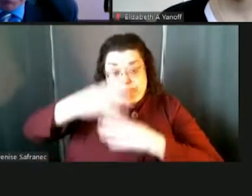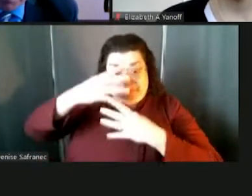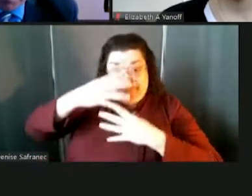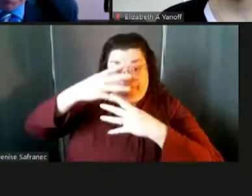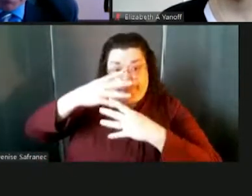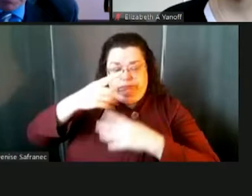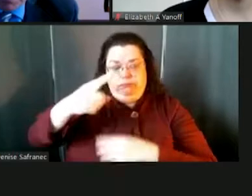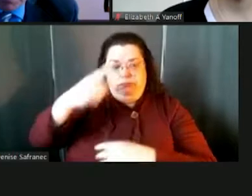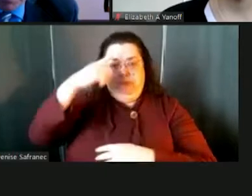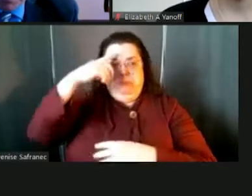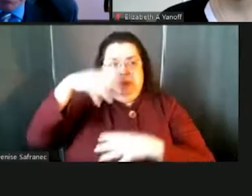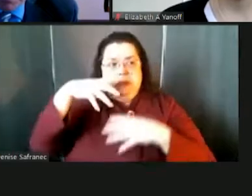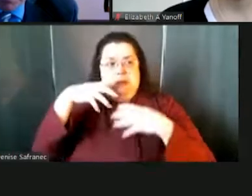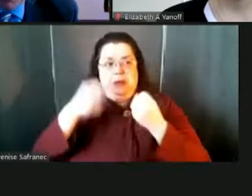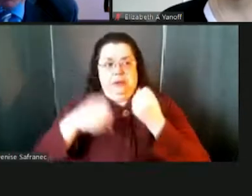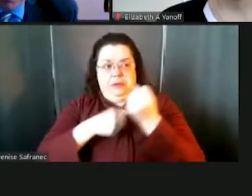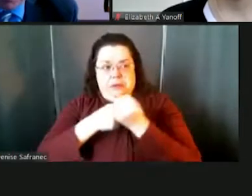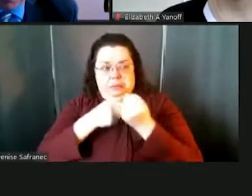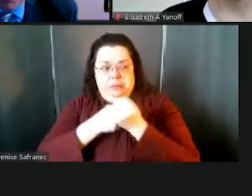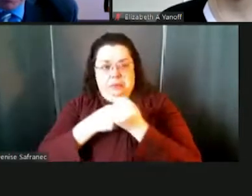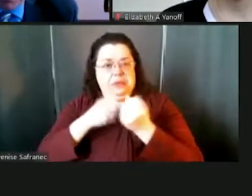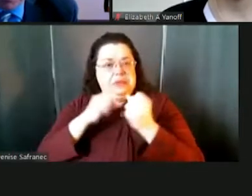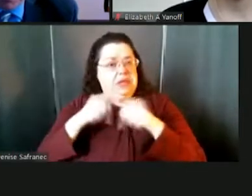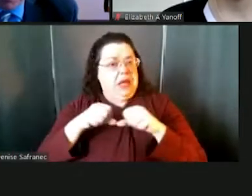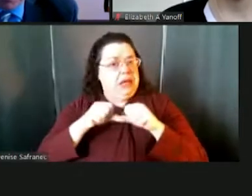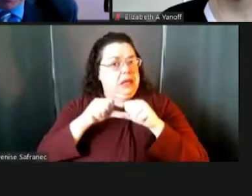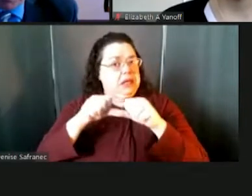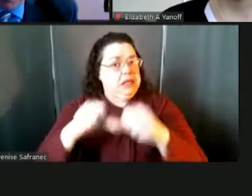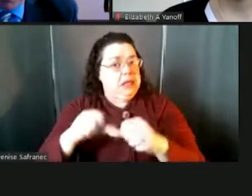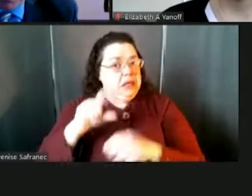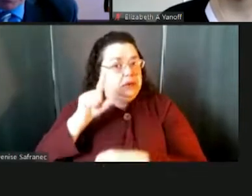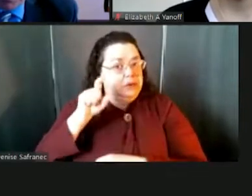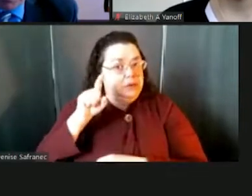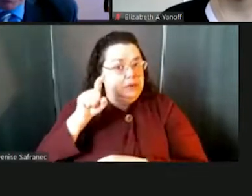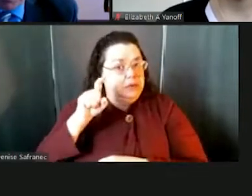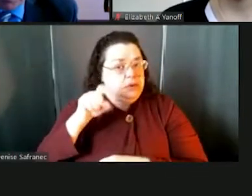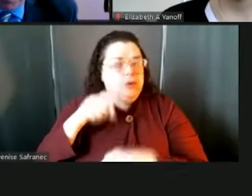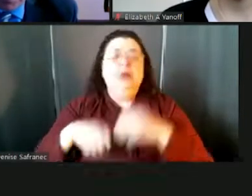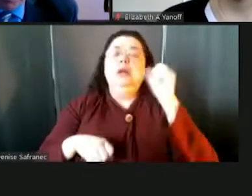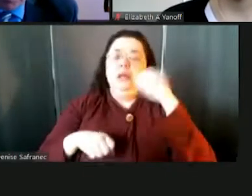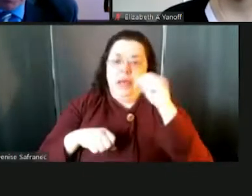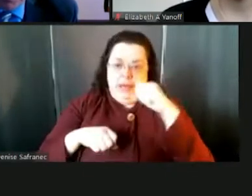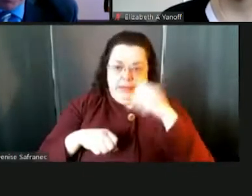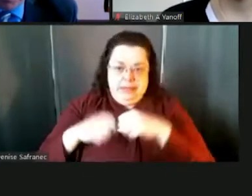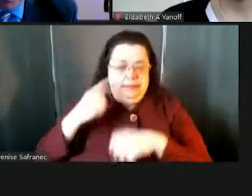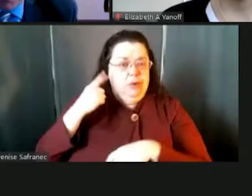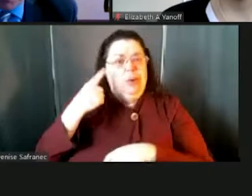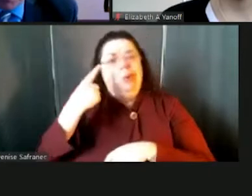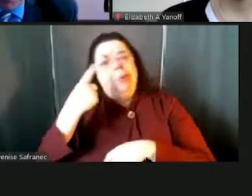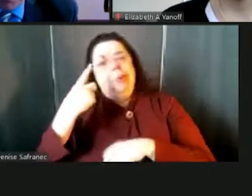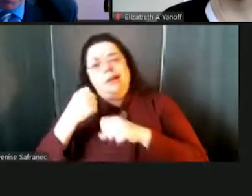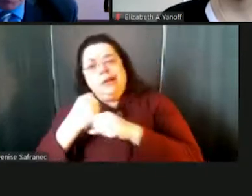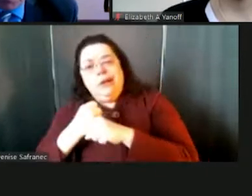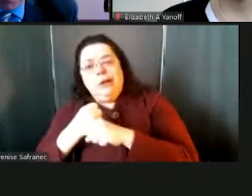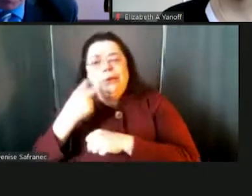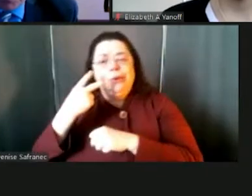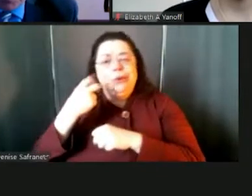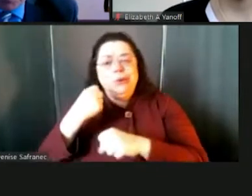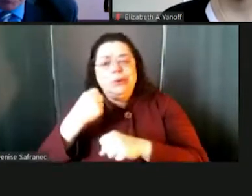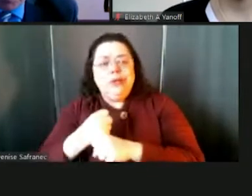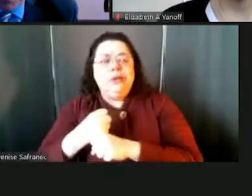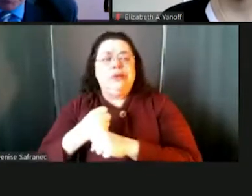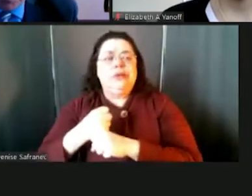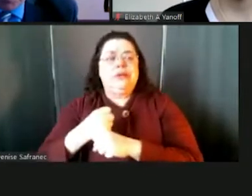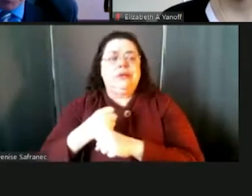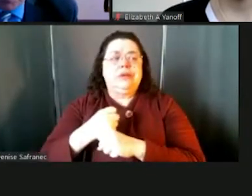mental health supports that we're talking about, are they going to be sustainable? So the answer is yes, for a couple of years because of this federal stimulus money. But